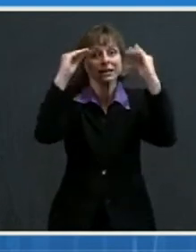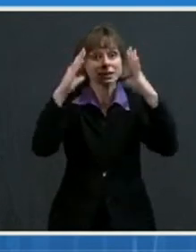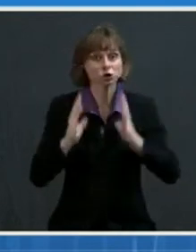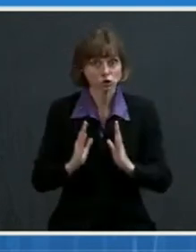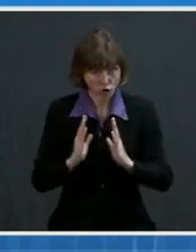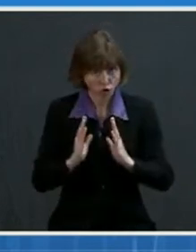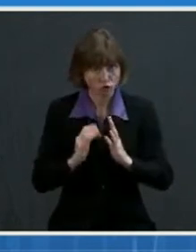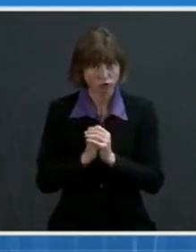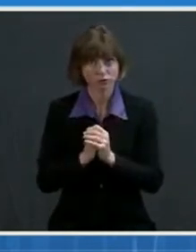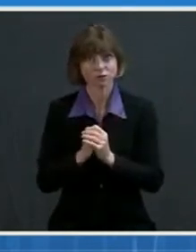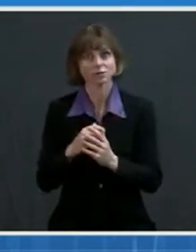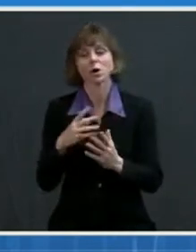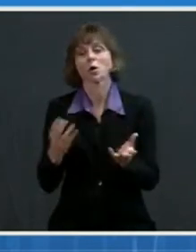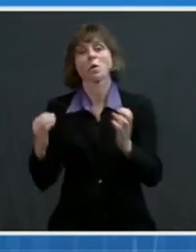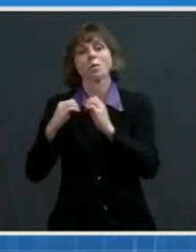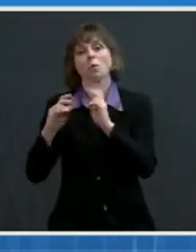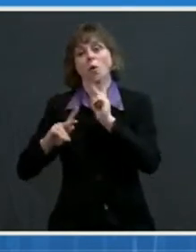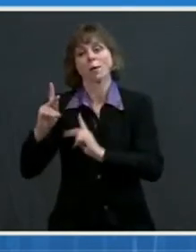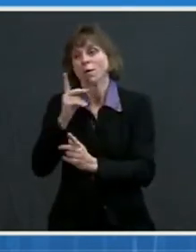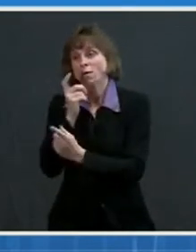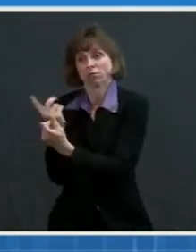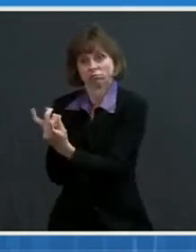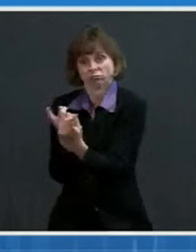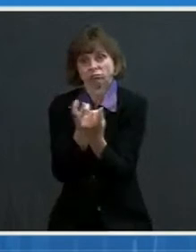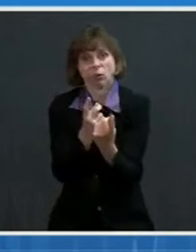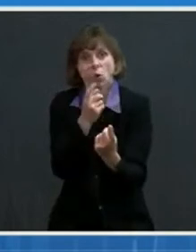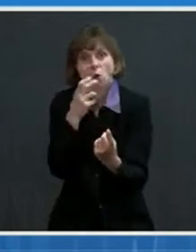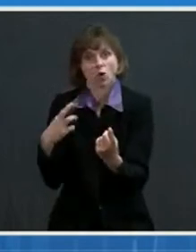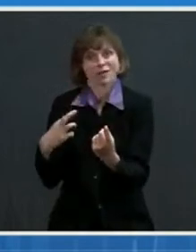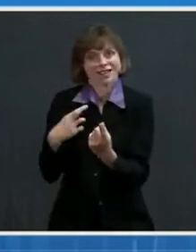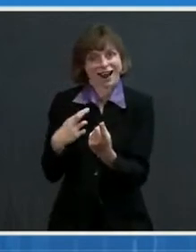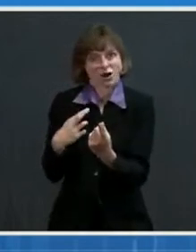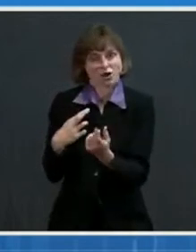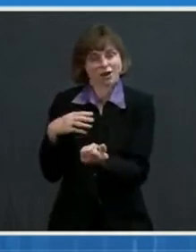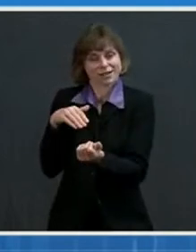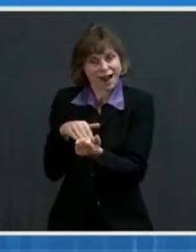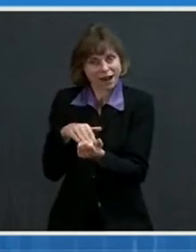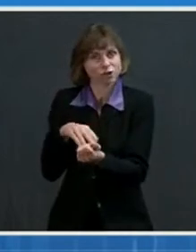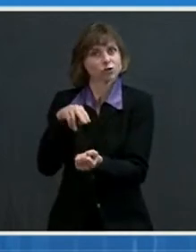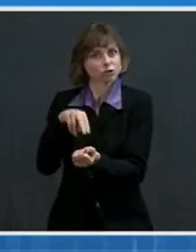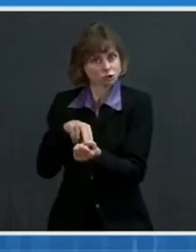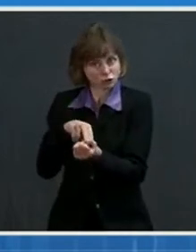from the military to retired doctors and nurses into the field.